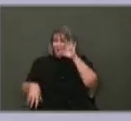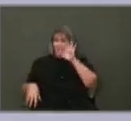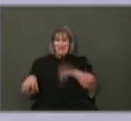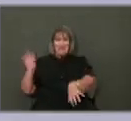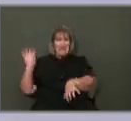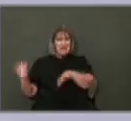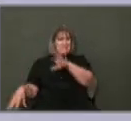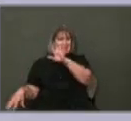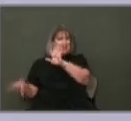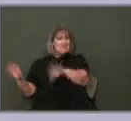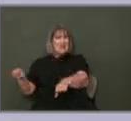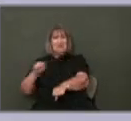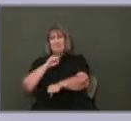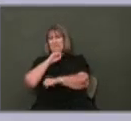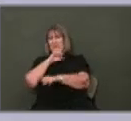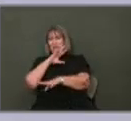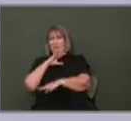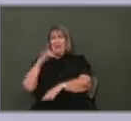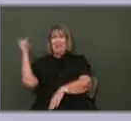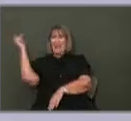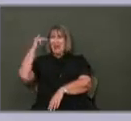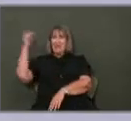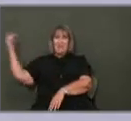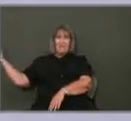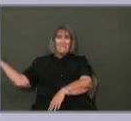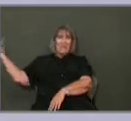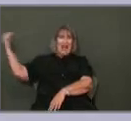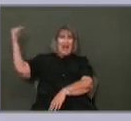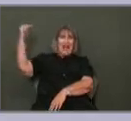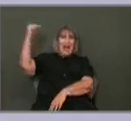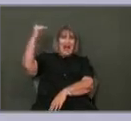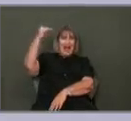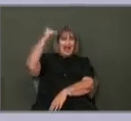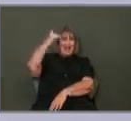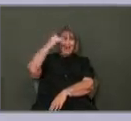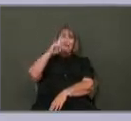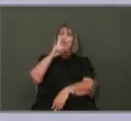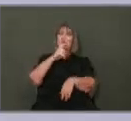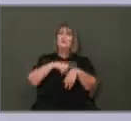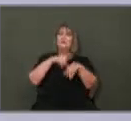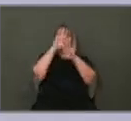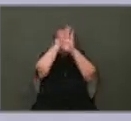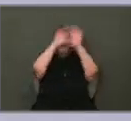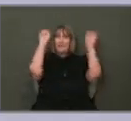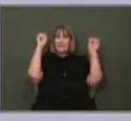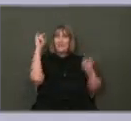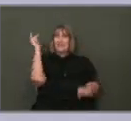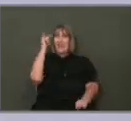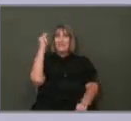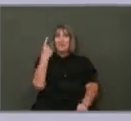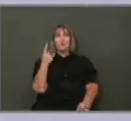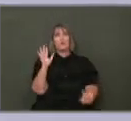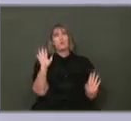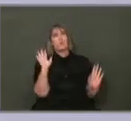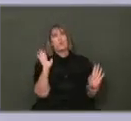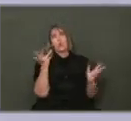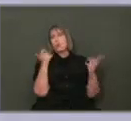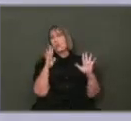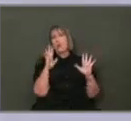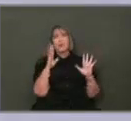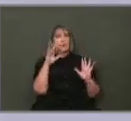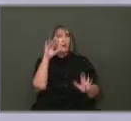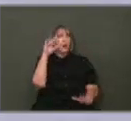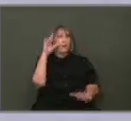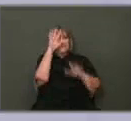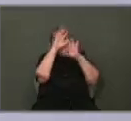okay. And the airplanes go by there. And one time when Air Force One, they said, oh, they were going to clean because they don't want them